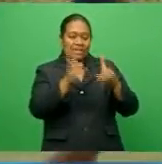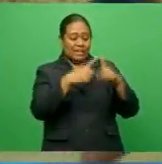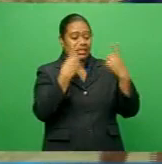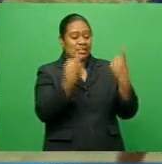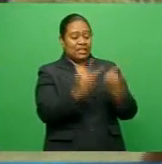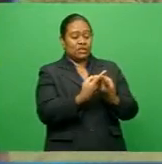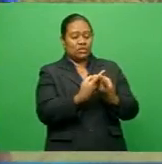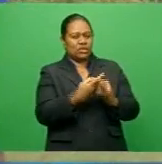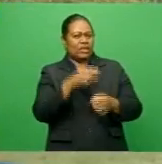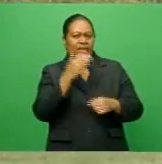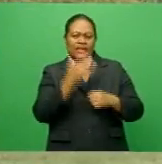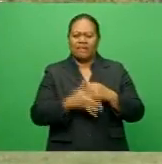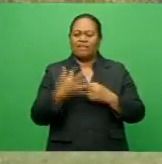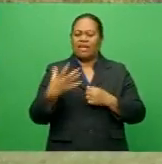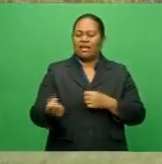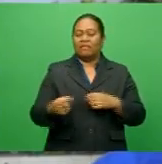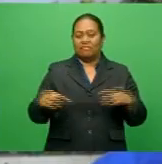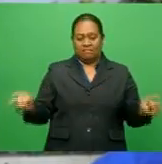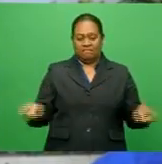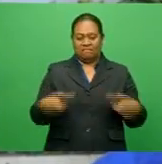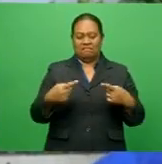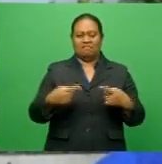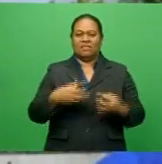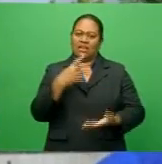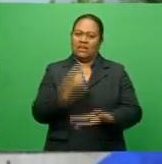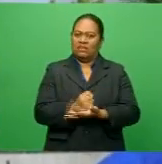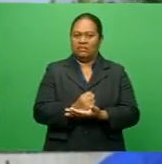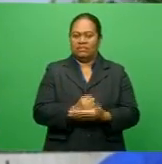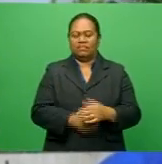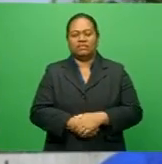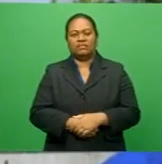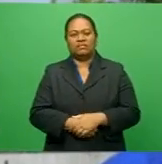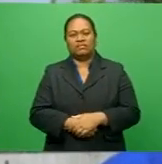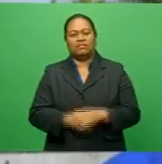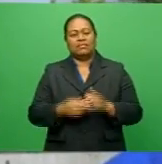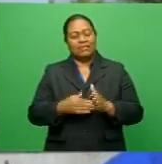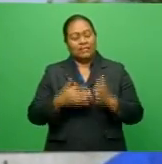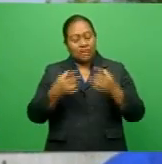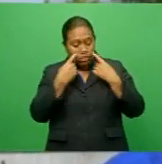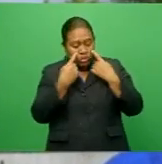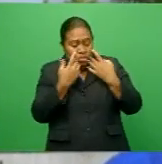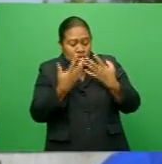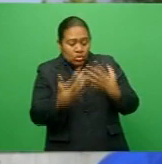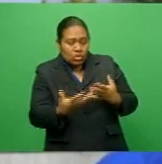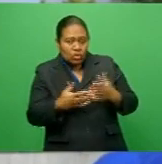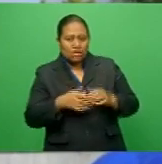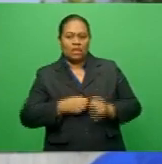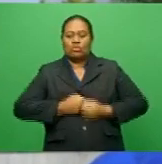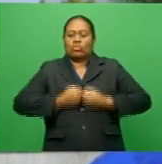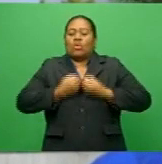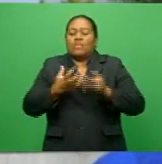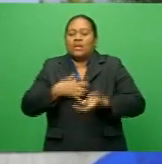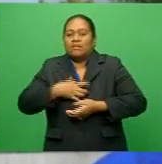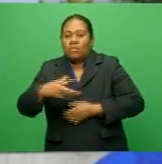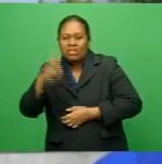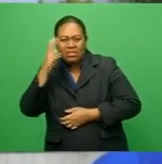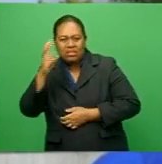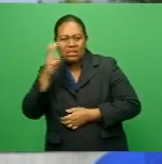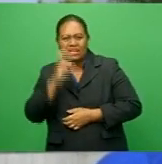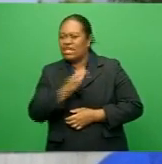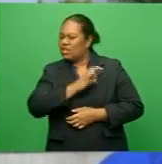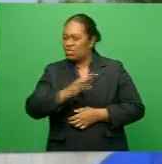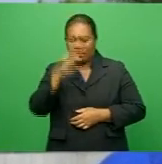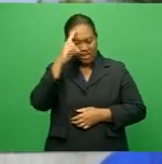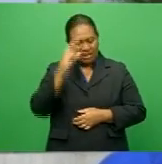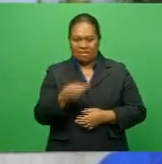I think it boils down to the fact who has committed more in the training. So it's not the names,